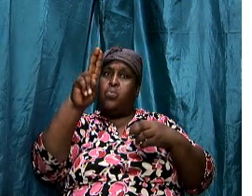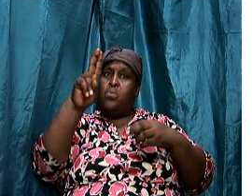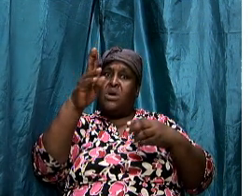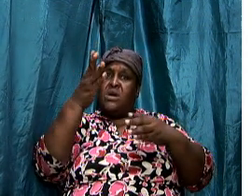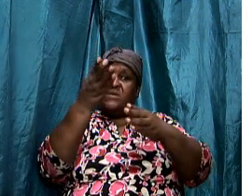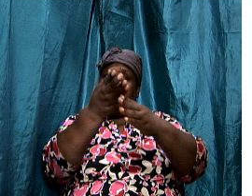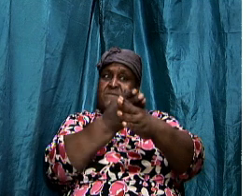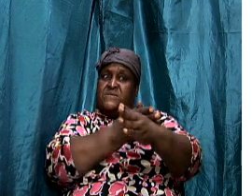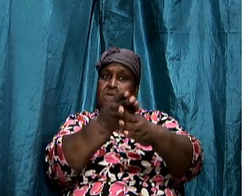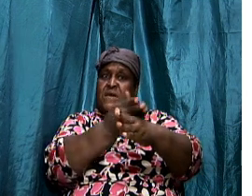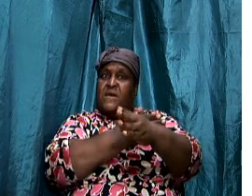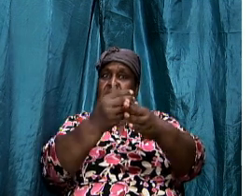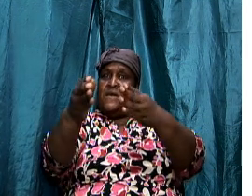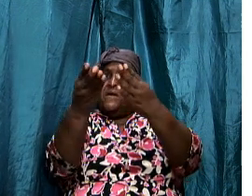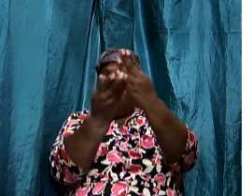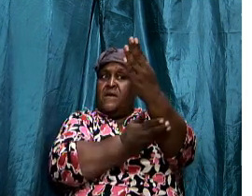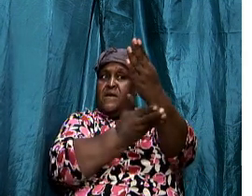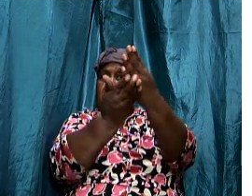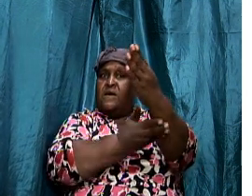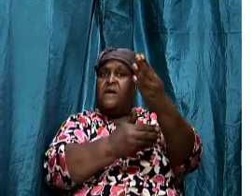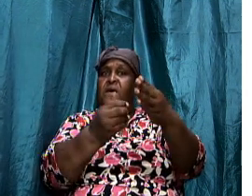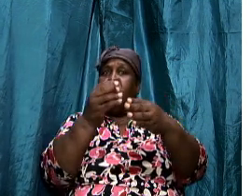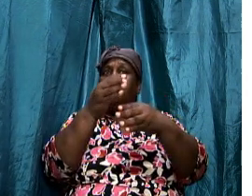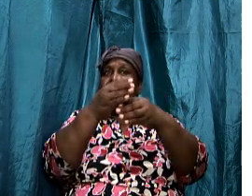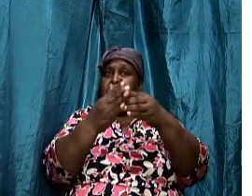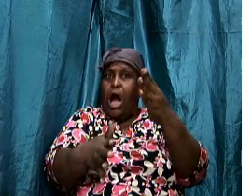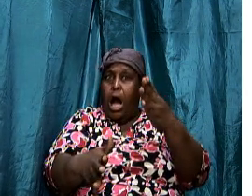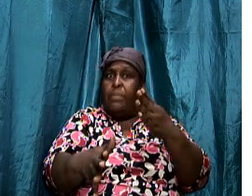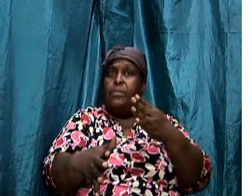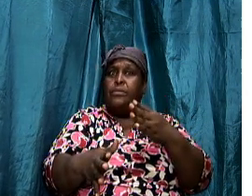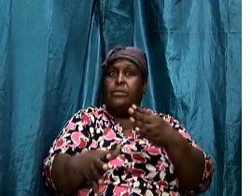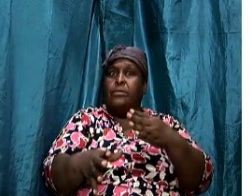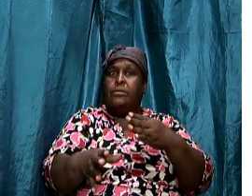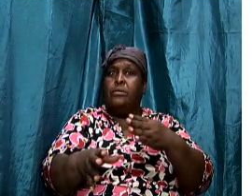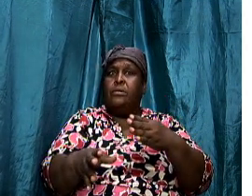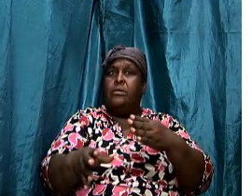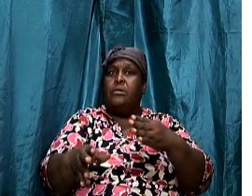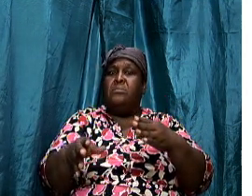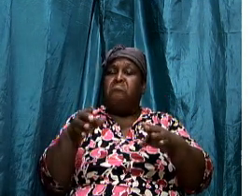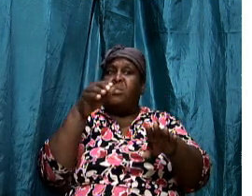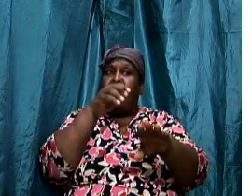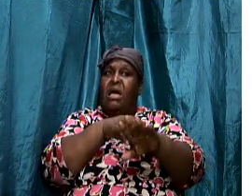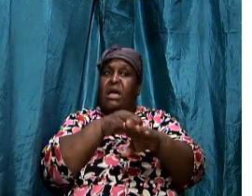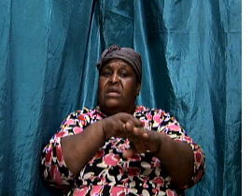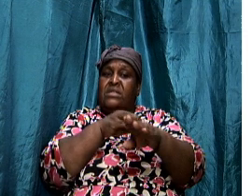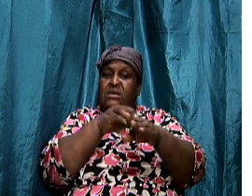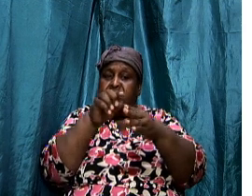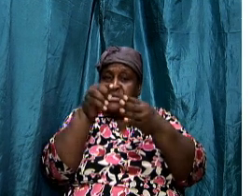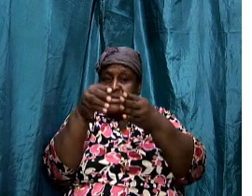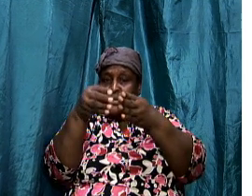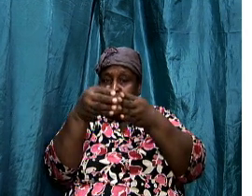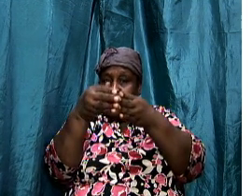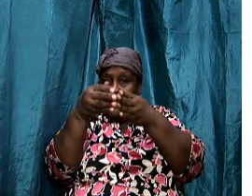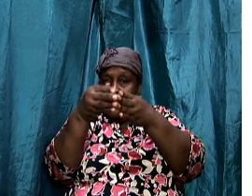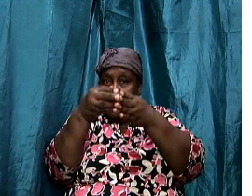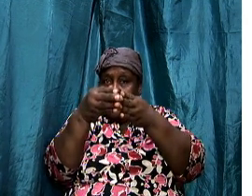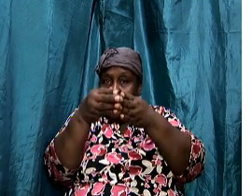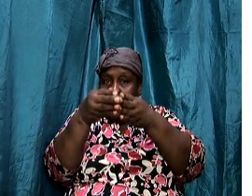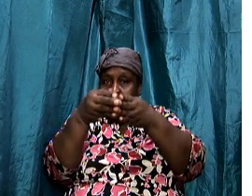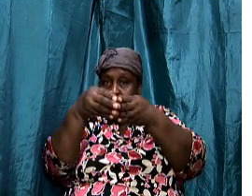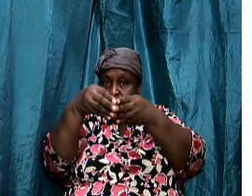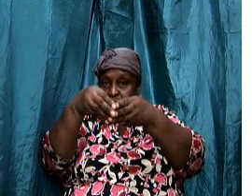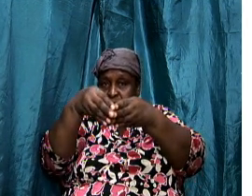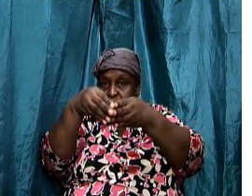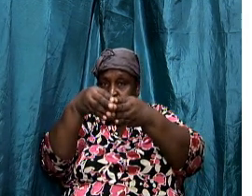sharpened. And then at the end of it, at the tip, it turned up